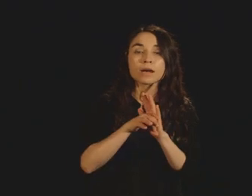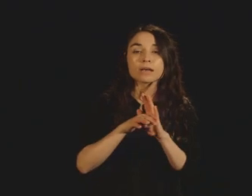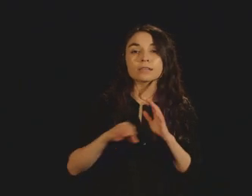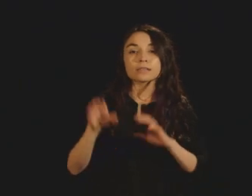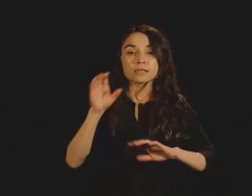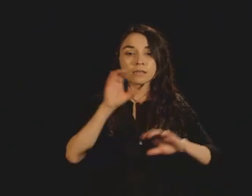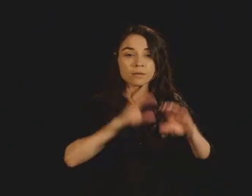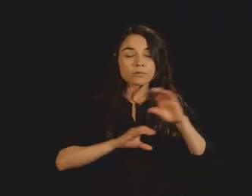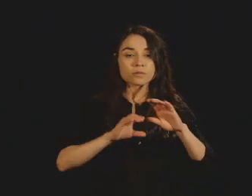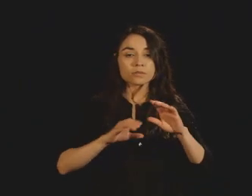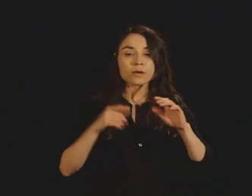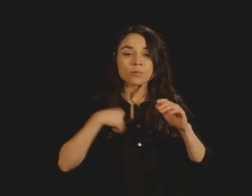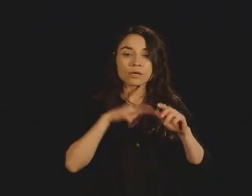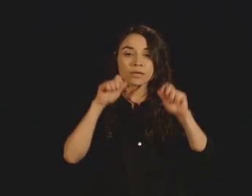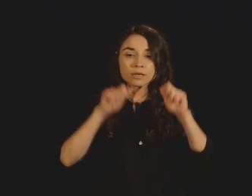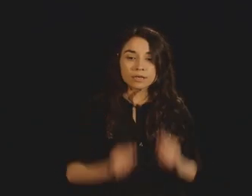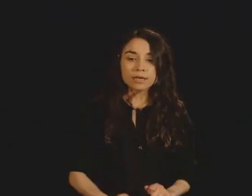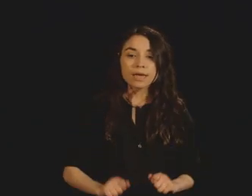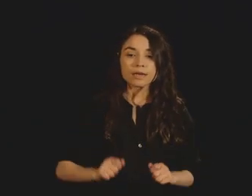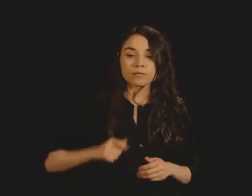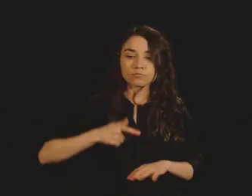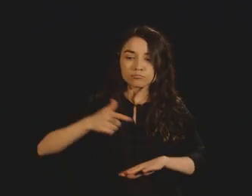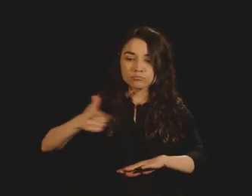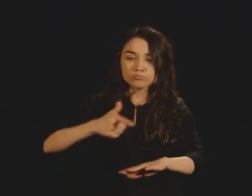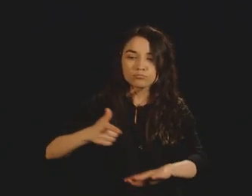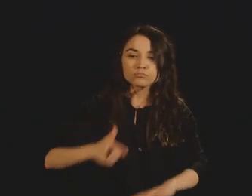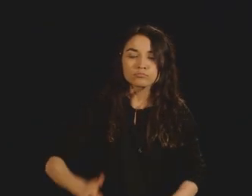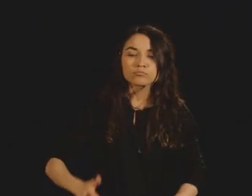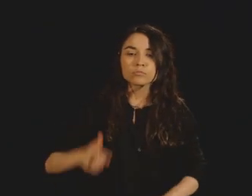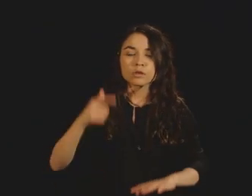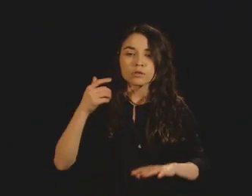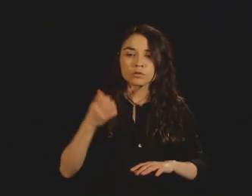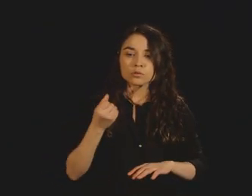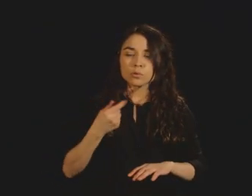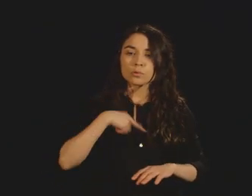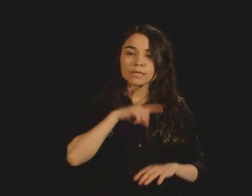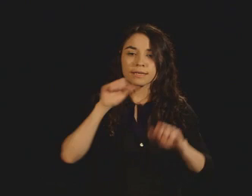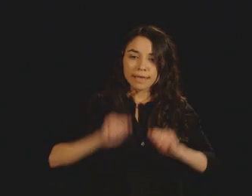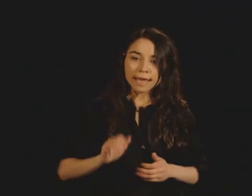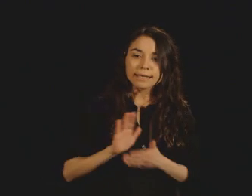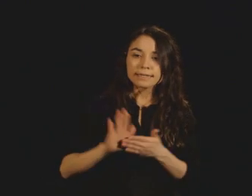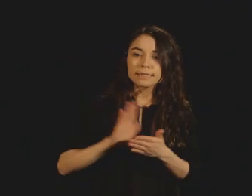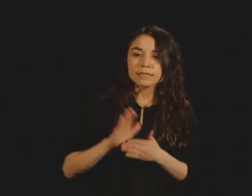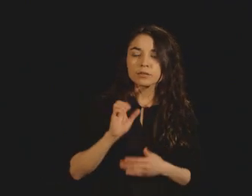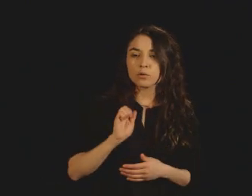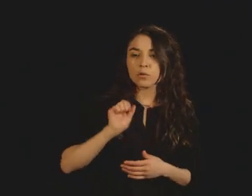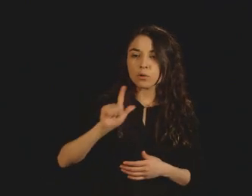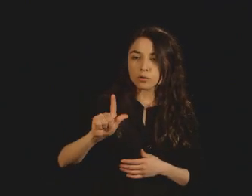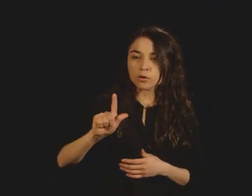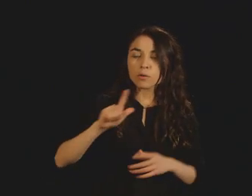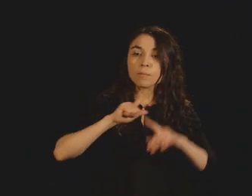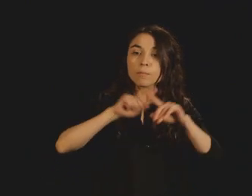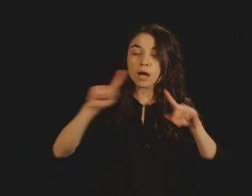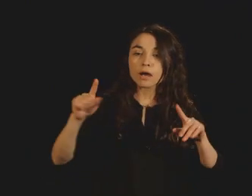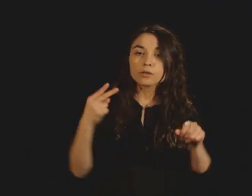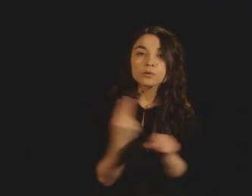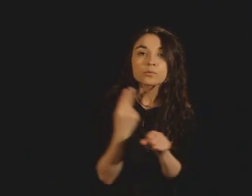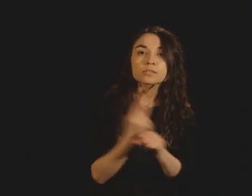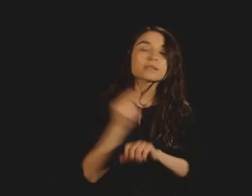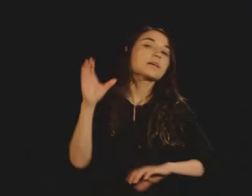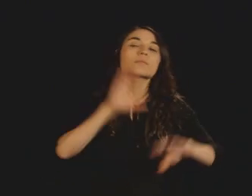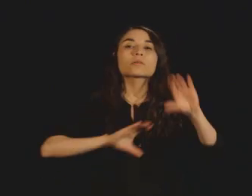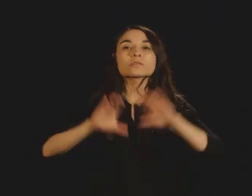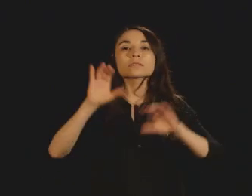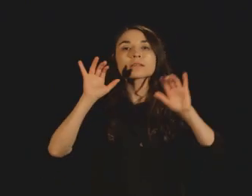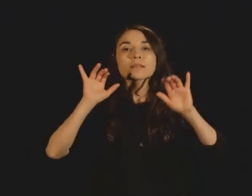can change that oil into tiny droplets but those chemicals are ecologically safe and biodiversal. And